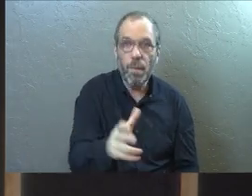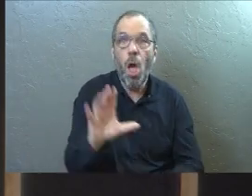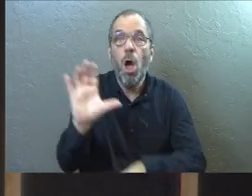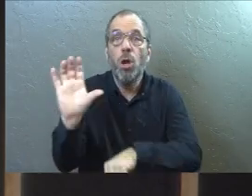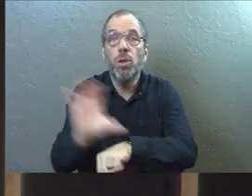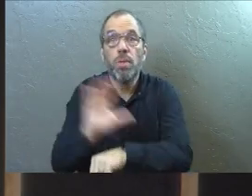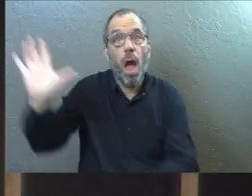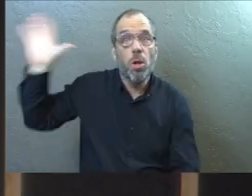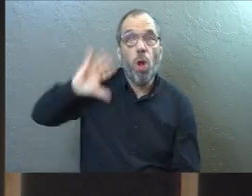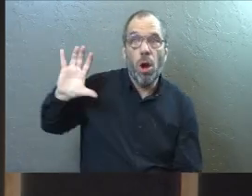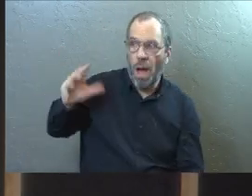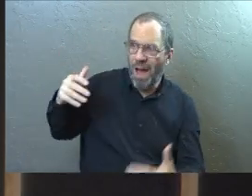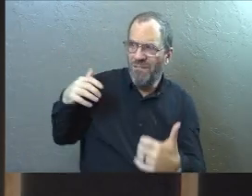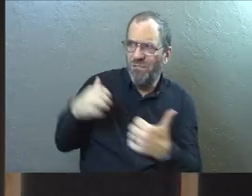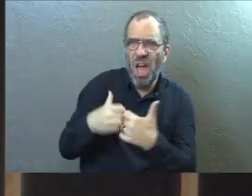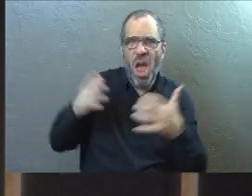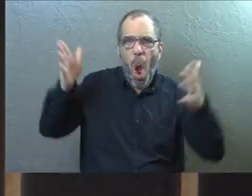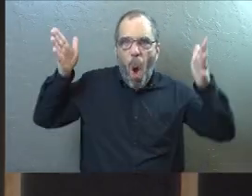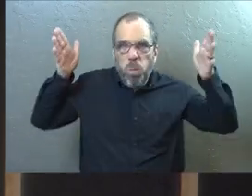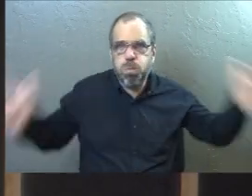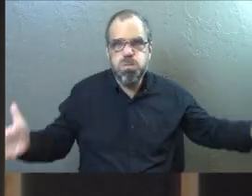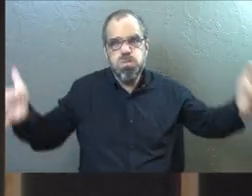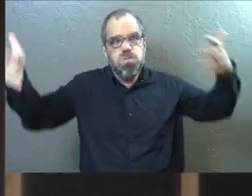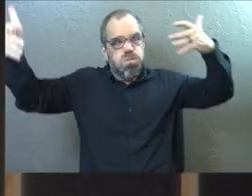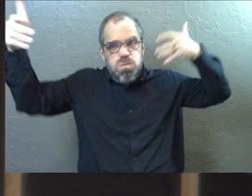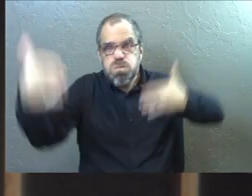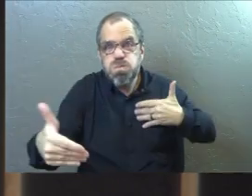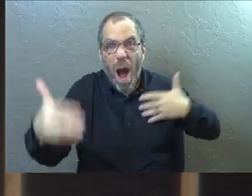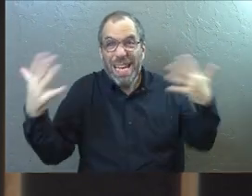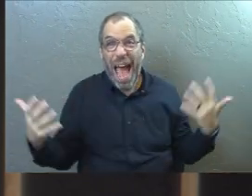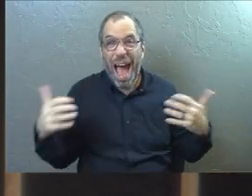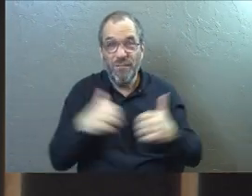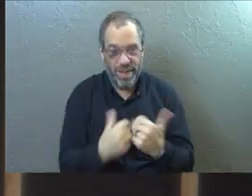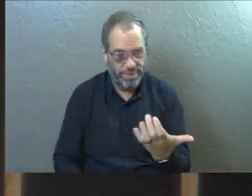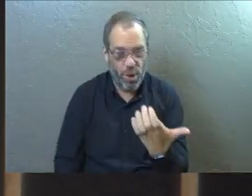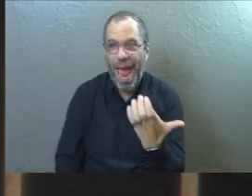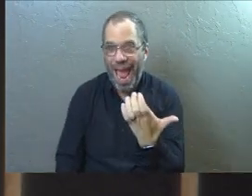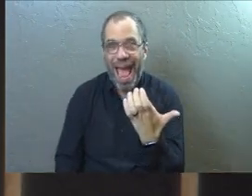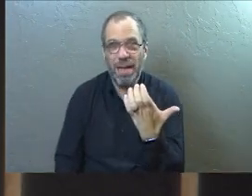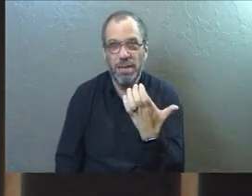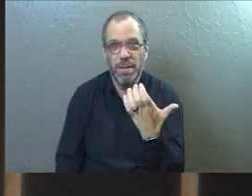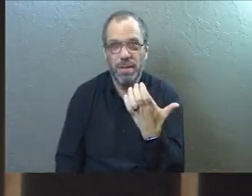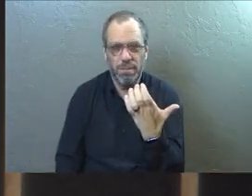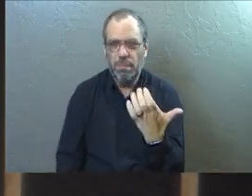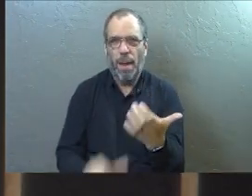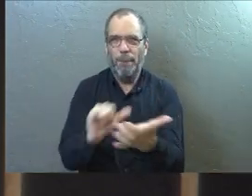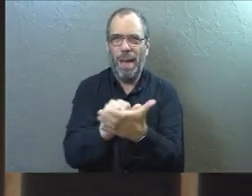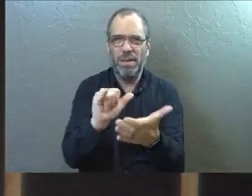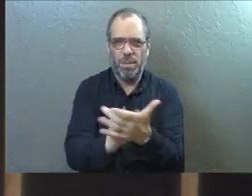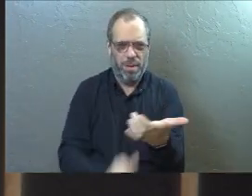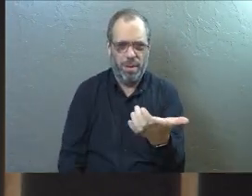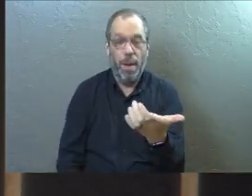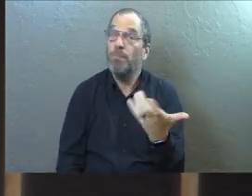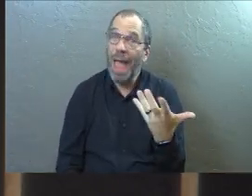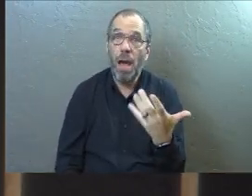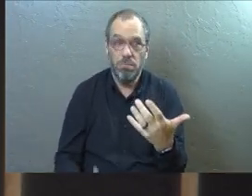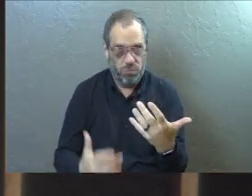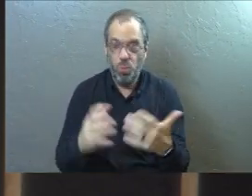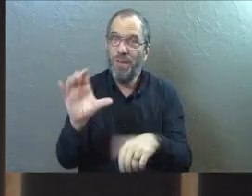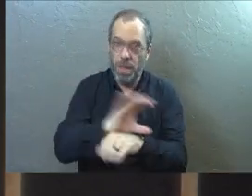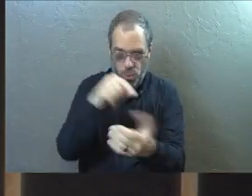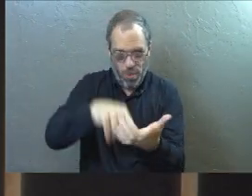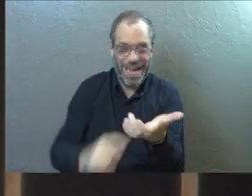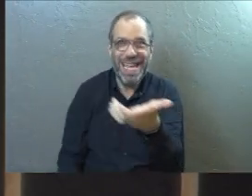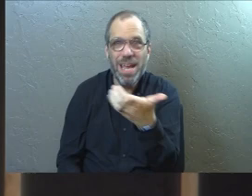Computers that used to fit in whole rooms and now fit in the palm of your hand. Not plausible. But now they are.